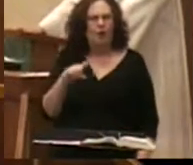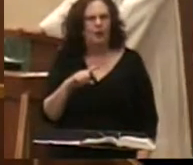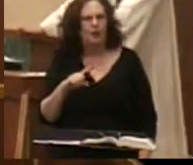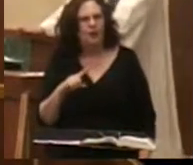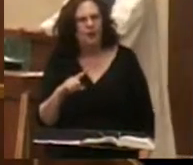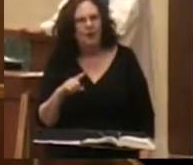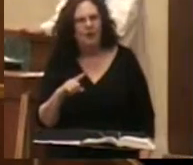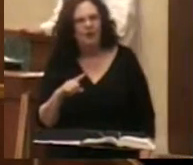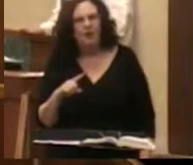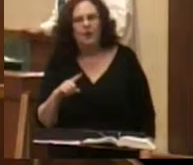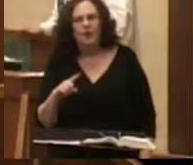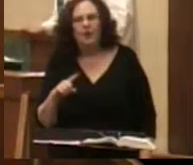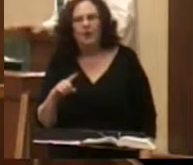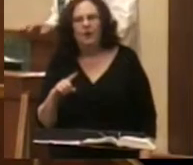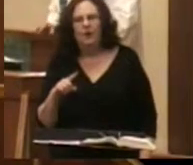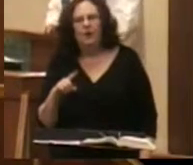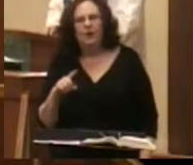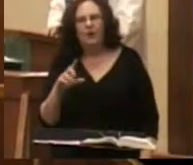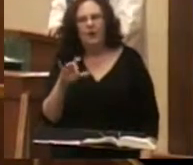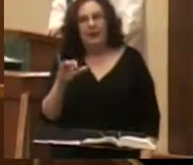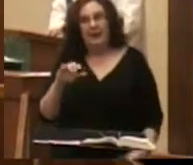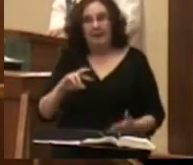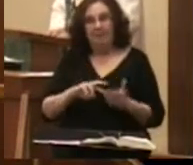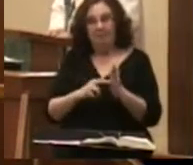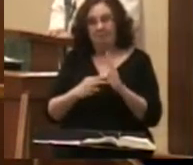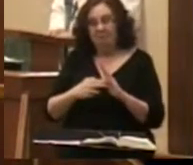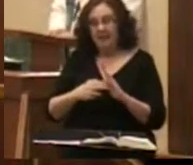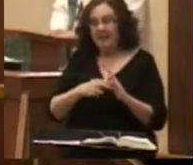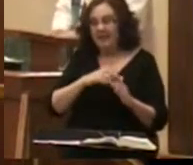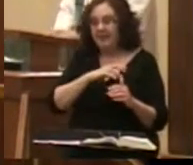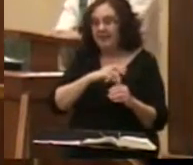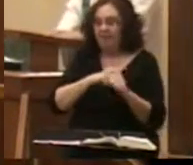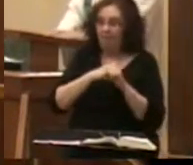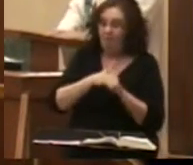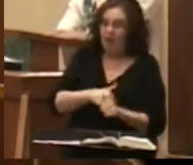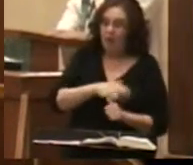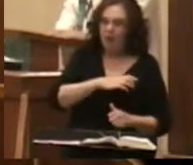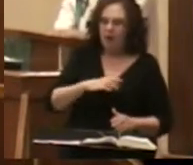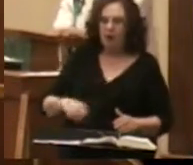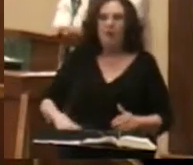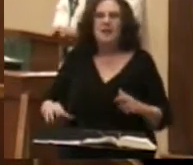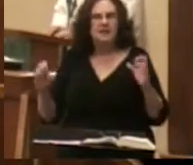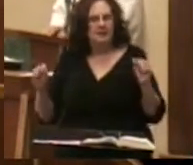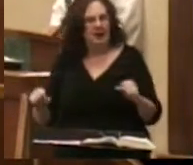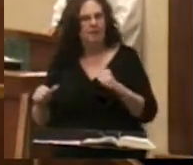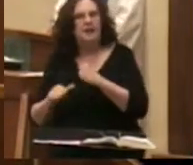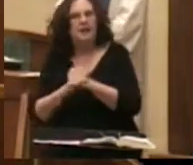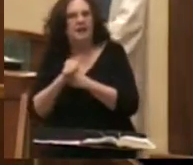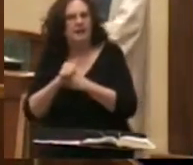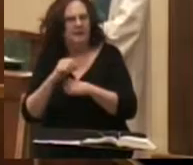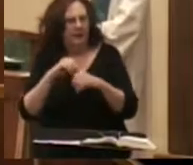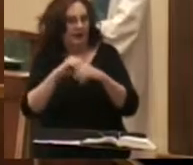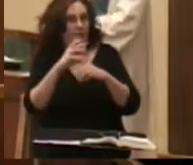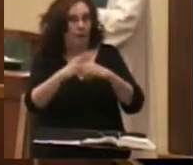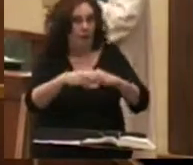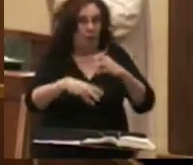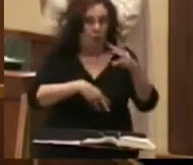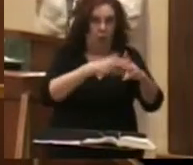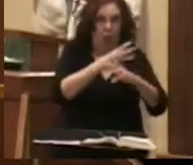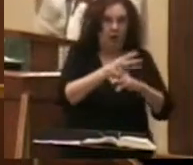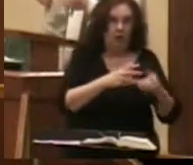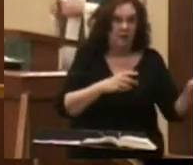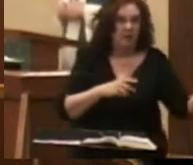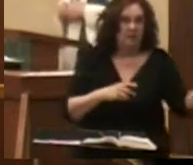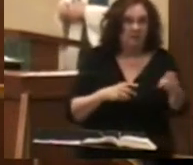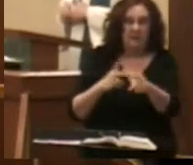This does make Christianity risky and dangerous for those in the world who would otherwise want to have